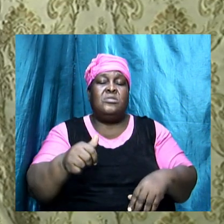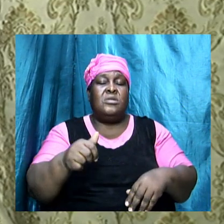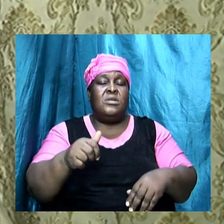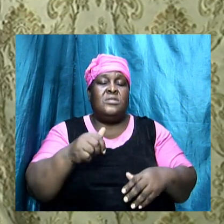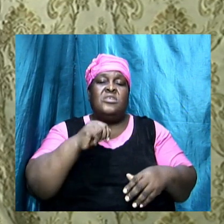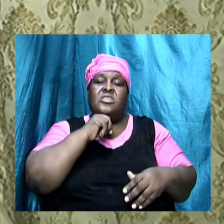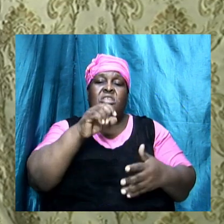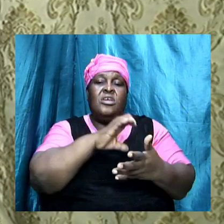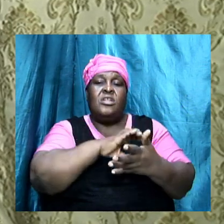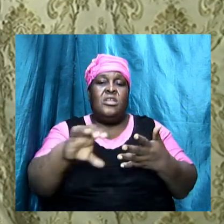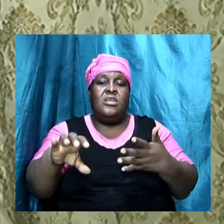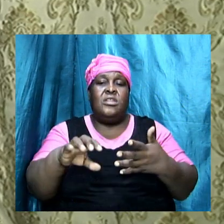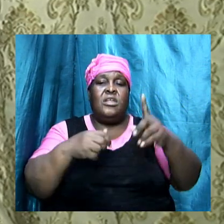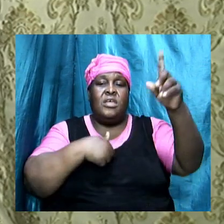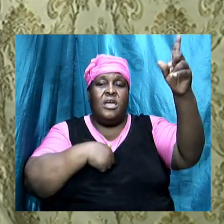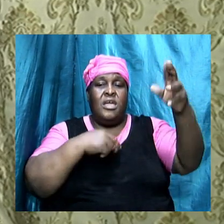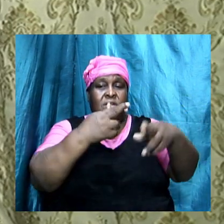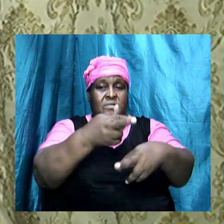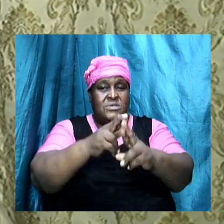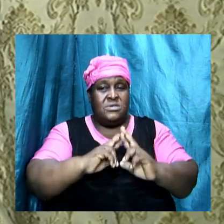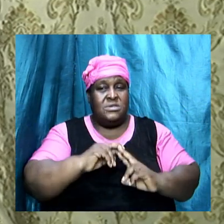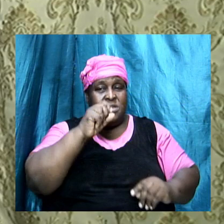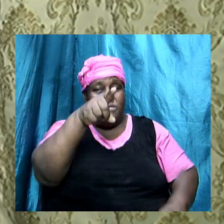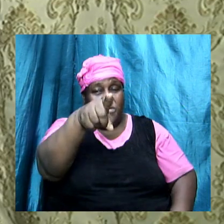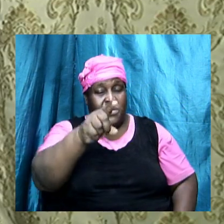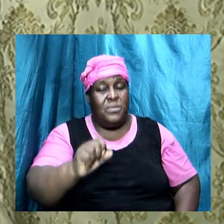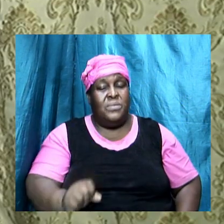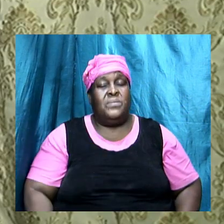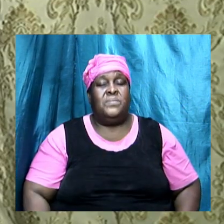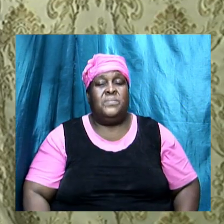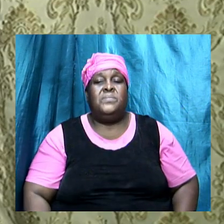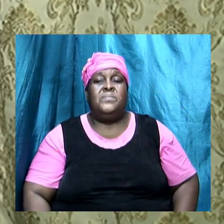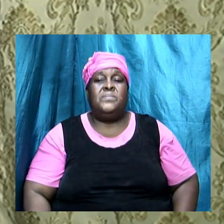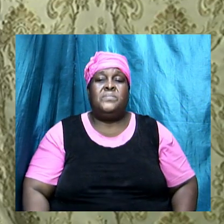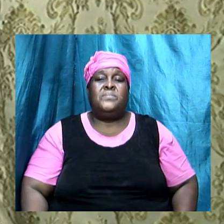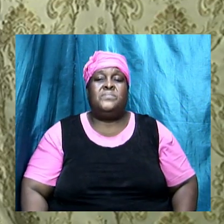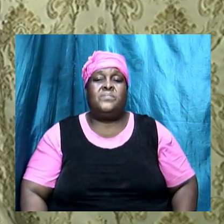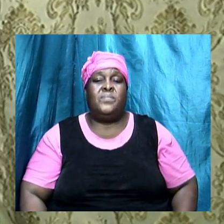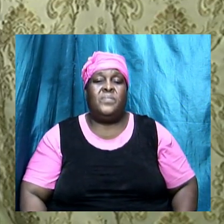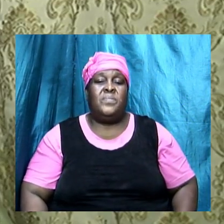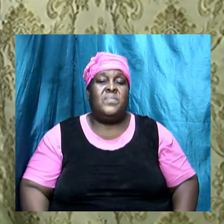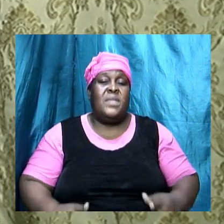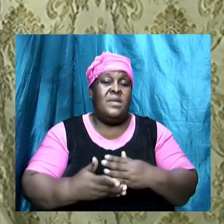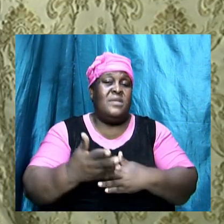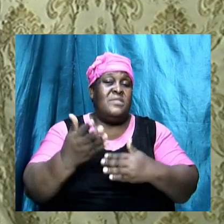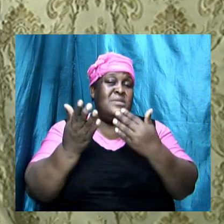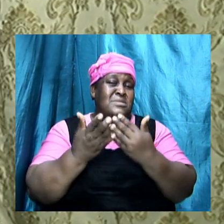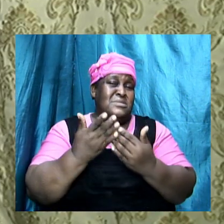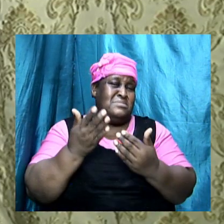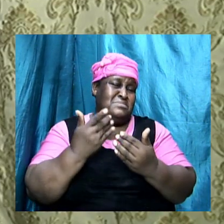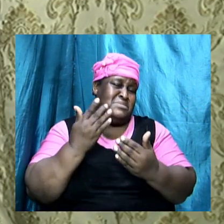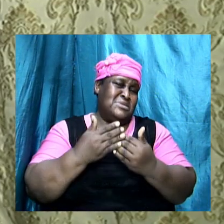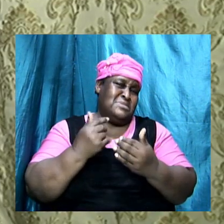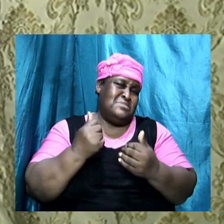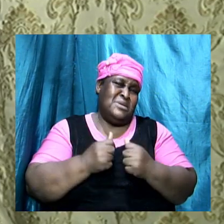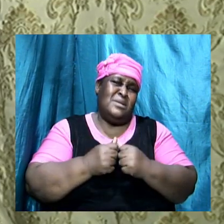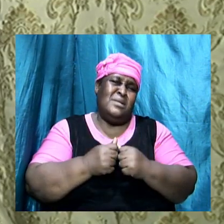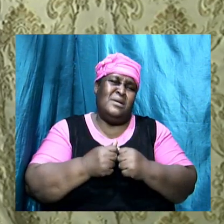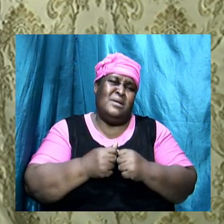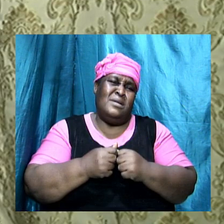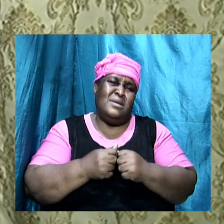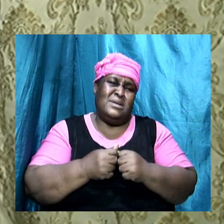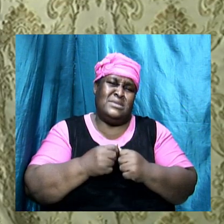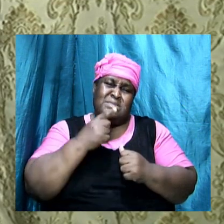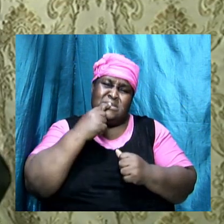and I will receive you you recognize there's a similar pattern with all of the doctrines that we are looking on